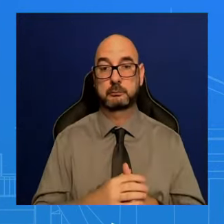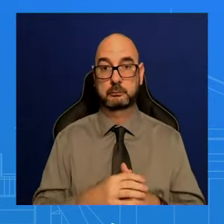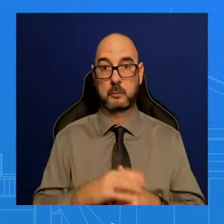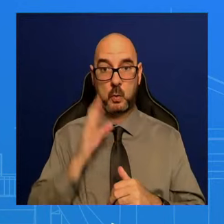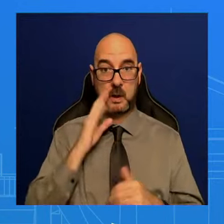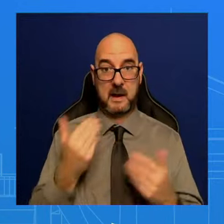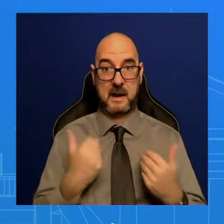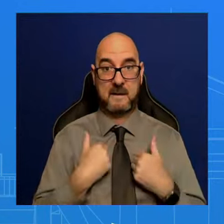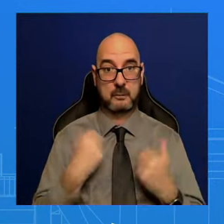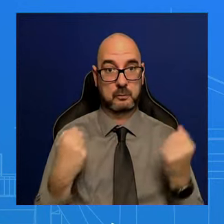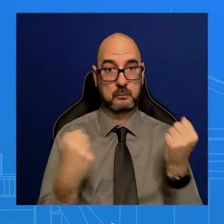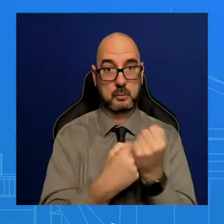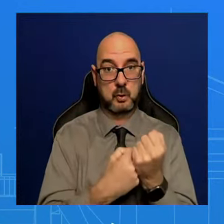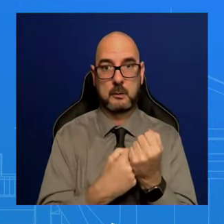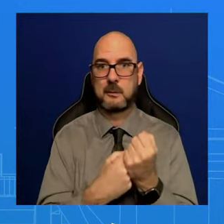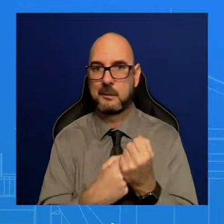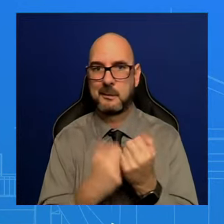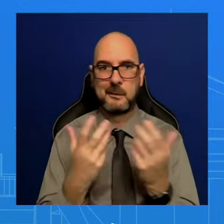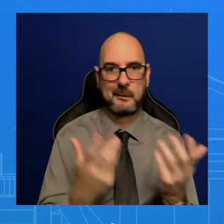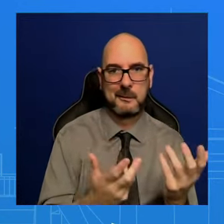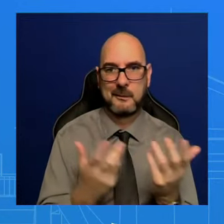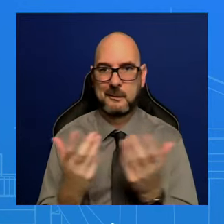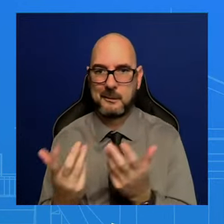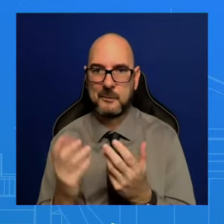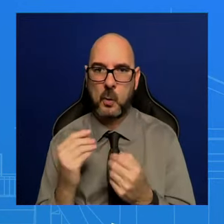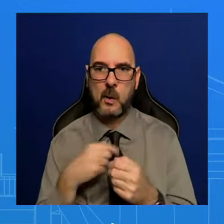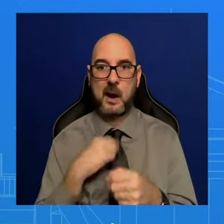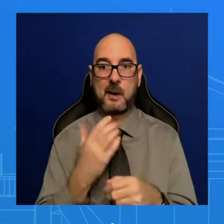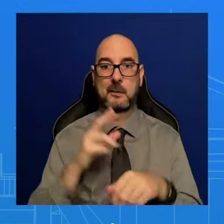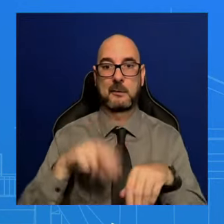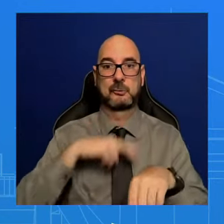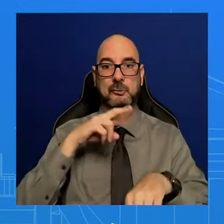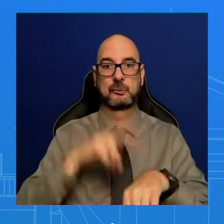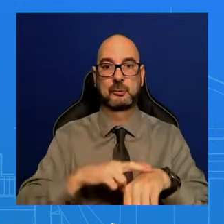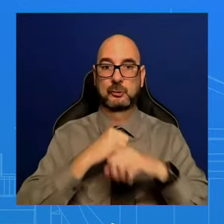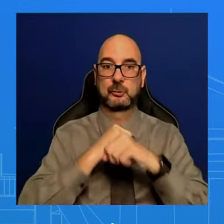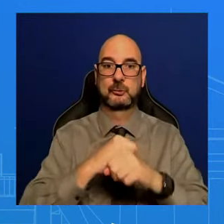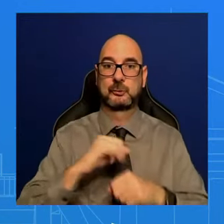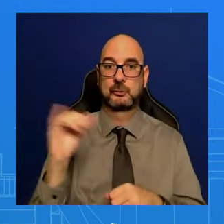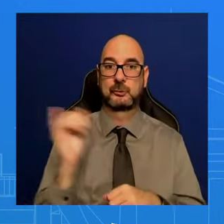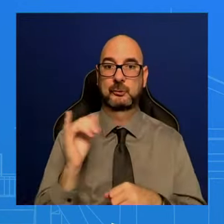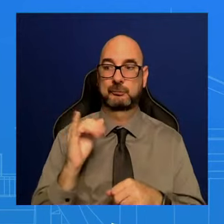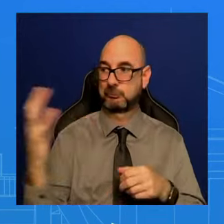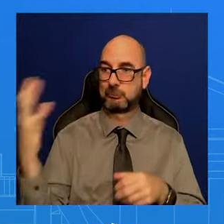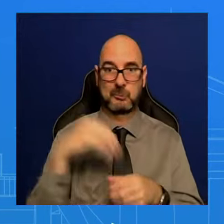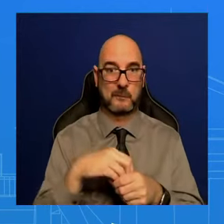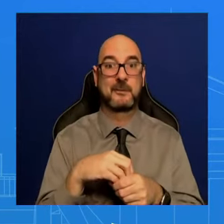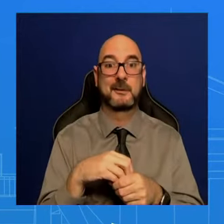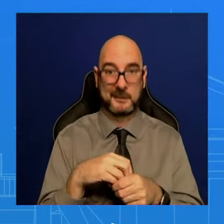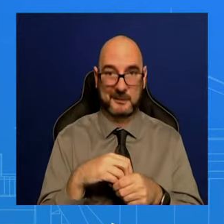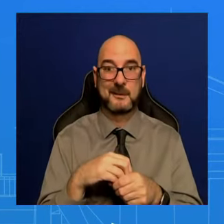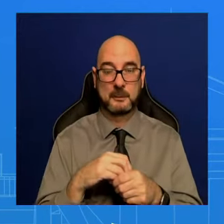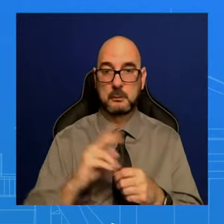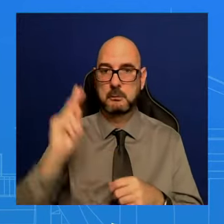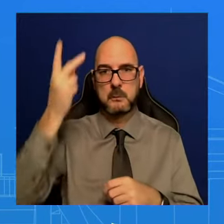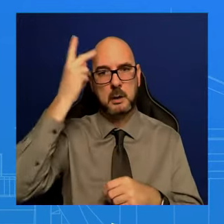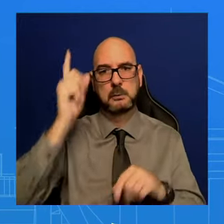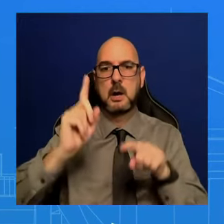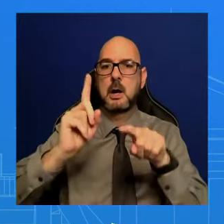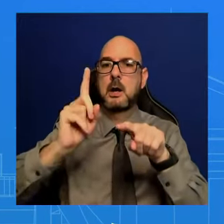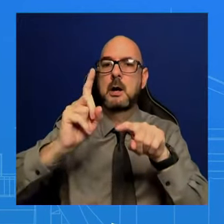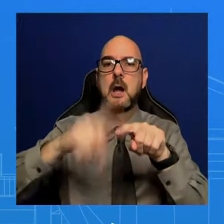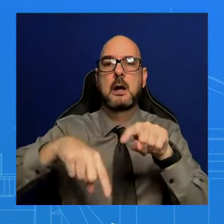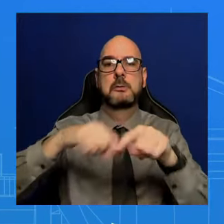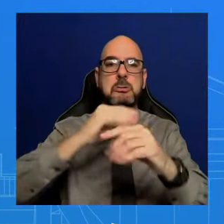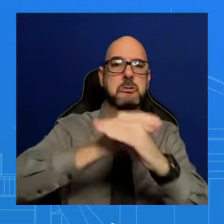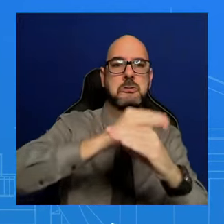about our national security, our own national security. And so we can't let politics get in the way of our national security. So the President is going to make that